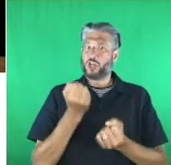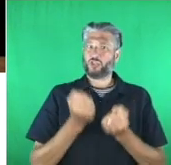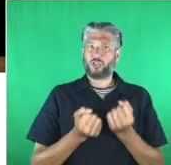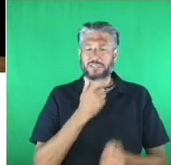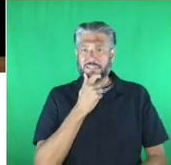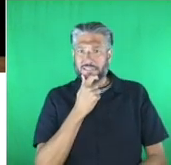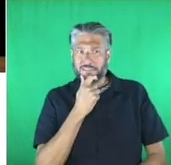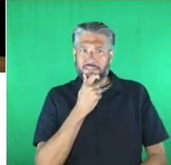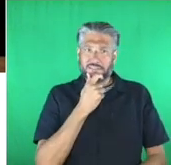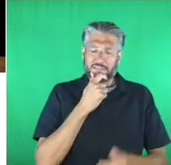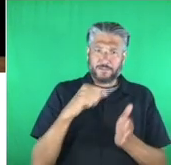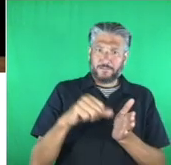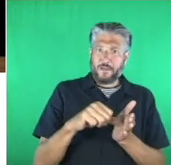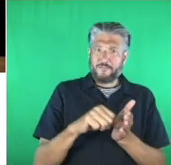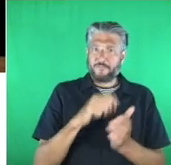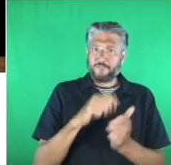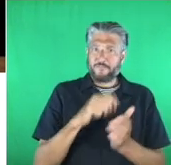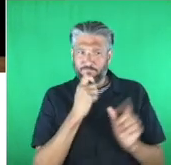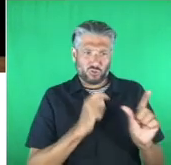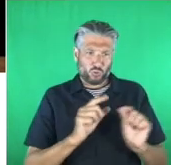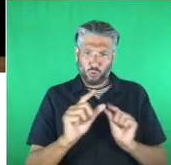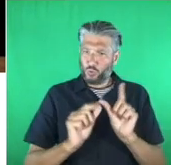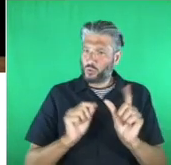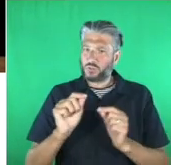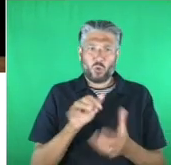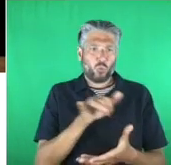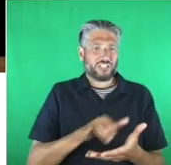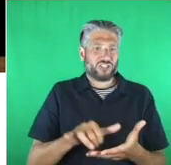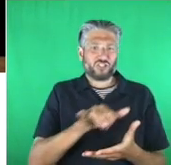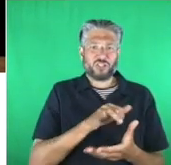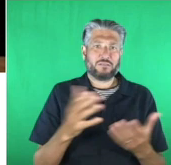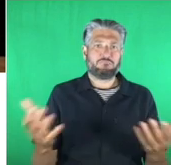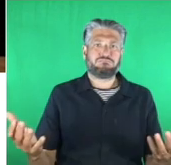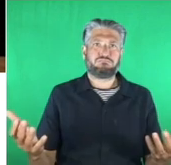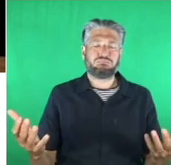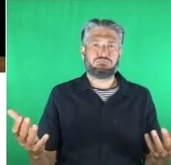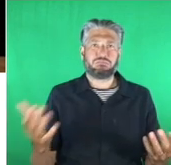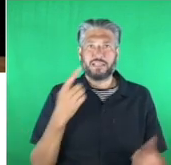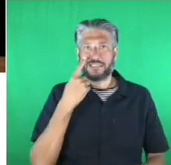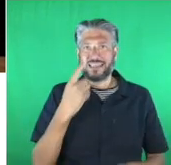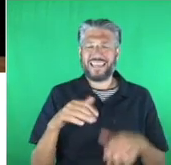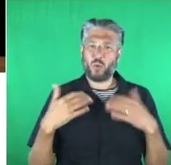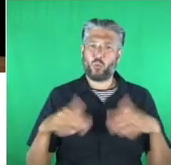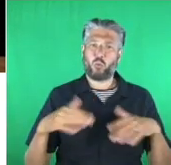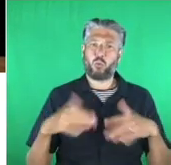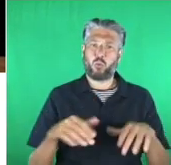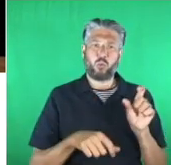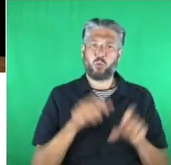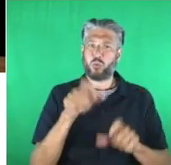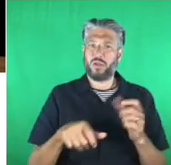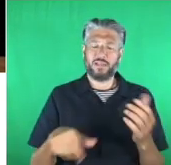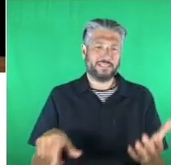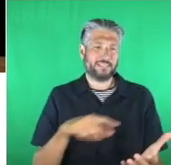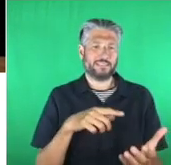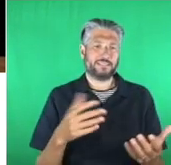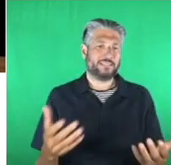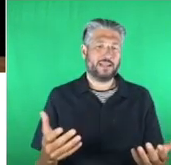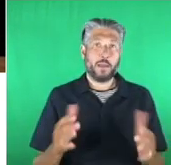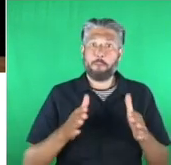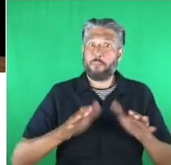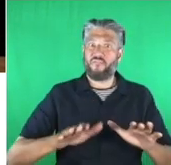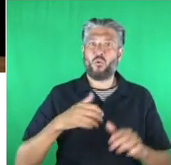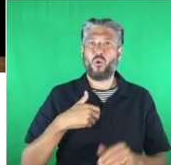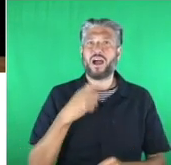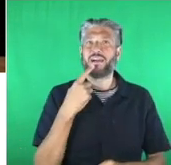entries were incredible and you can see how incredible the finalists are yourself before i reveal the winner i have the